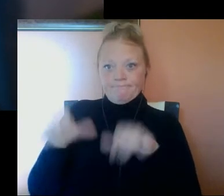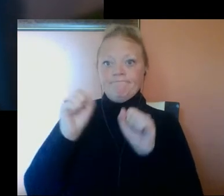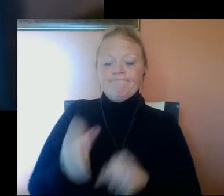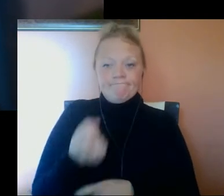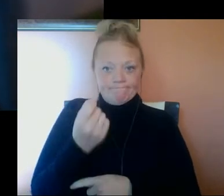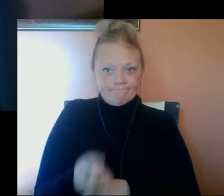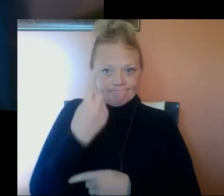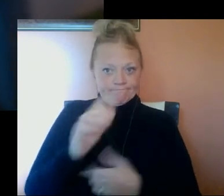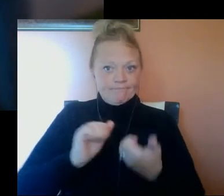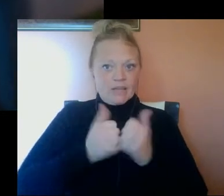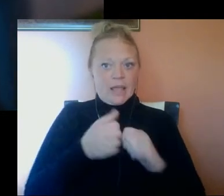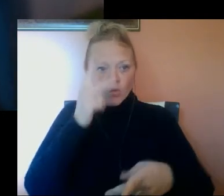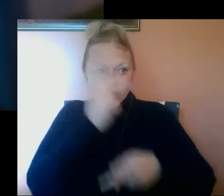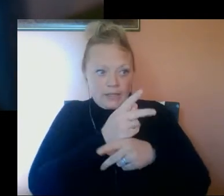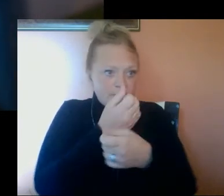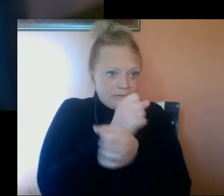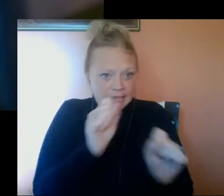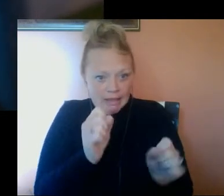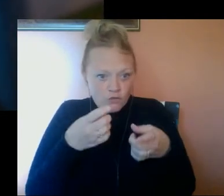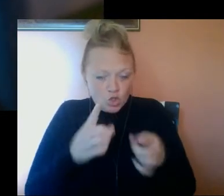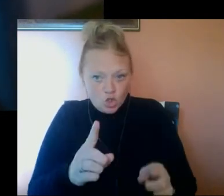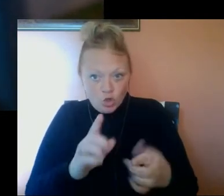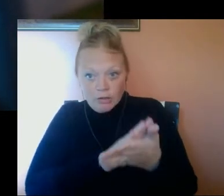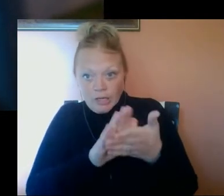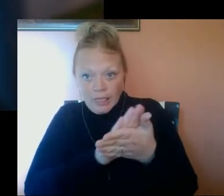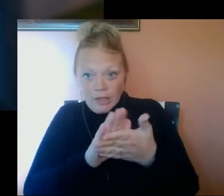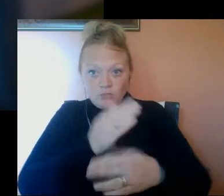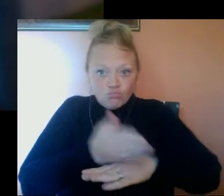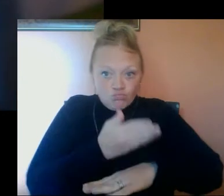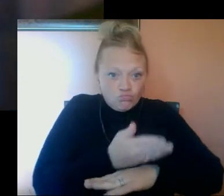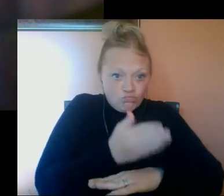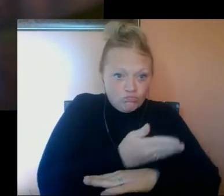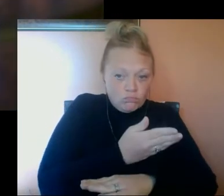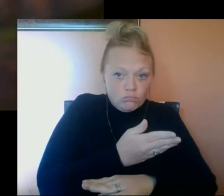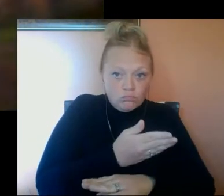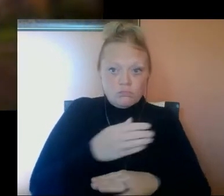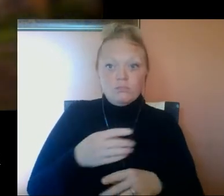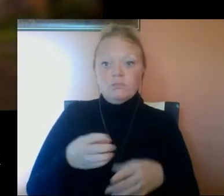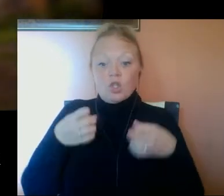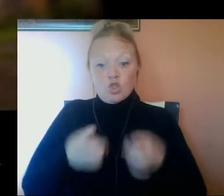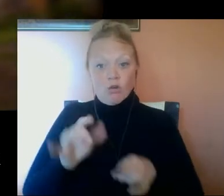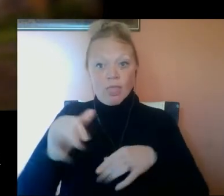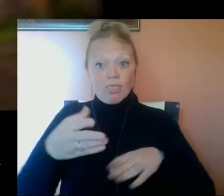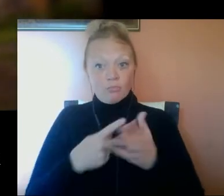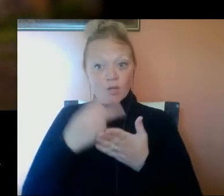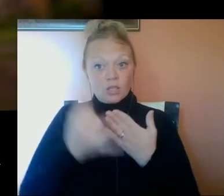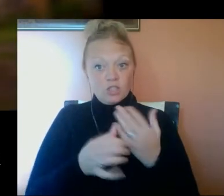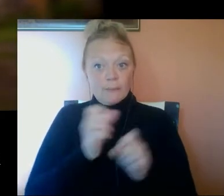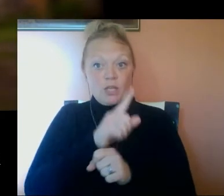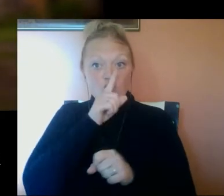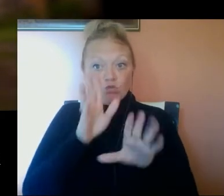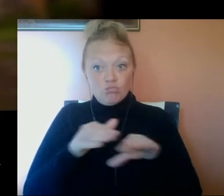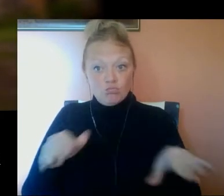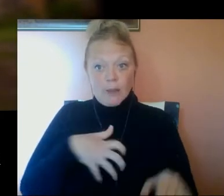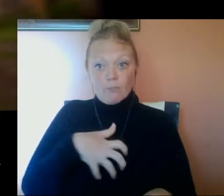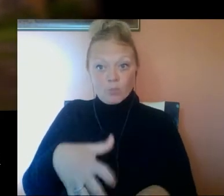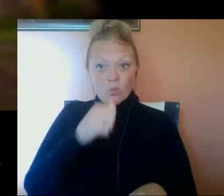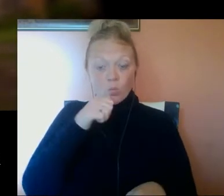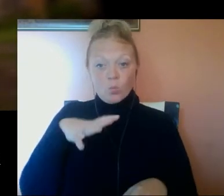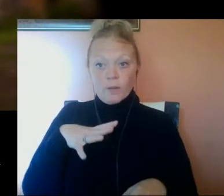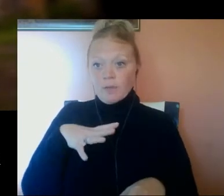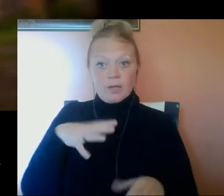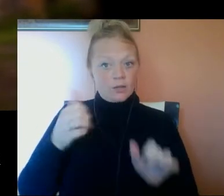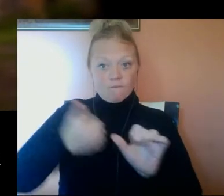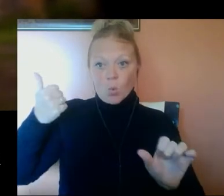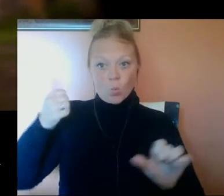help you understand how to keep your workspace safe during renovations and cleanup. During your home improvement project, be sure children and